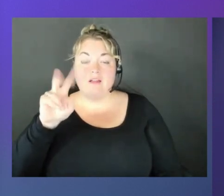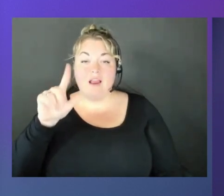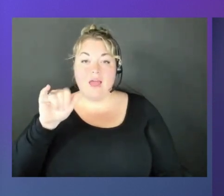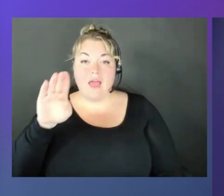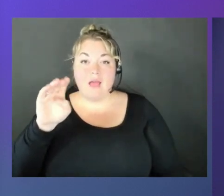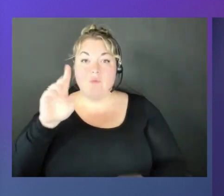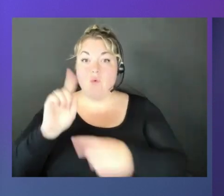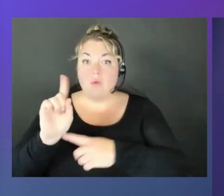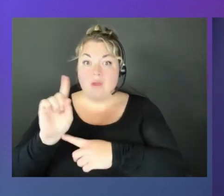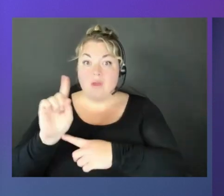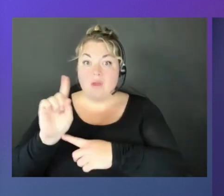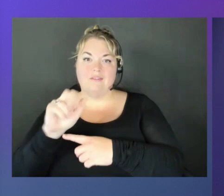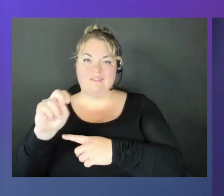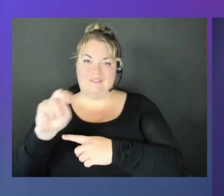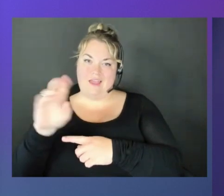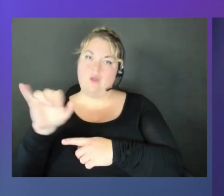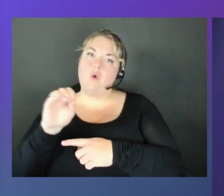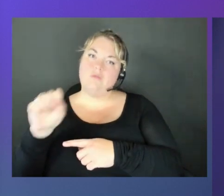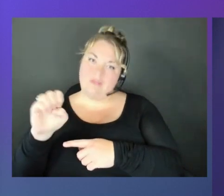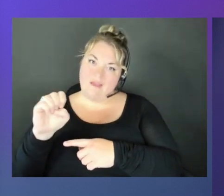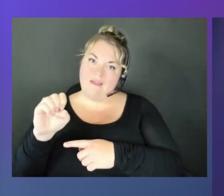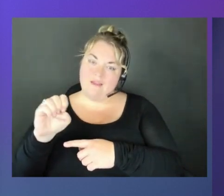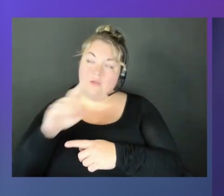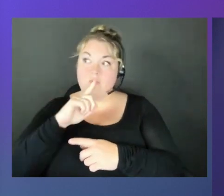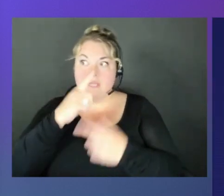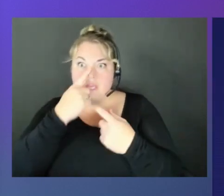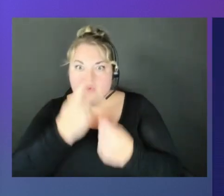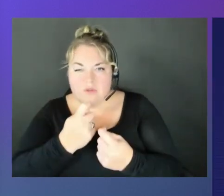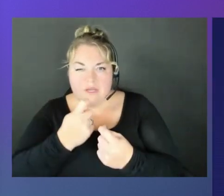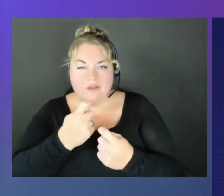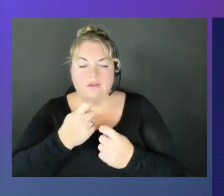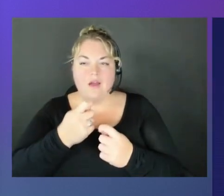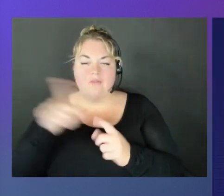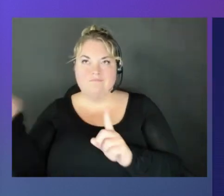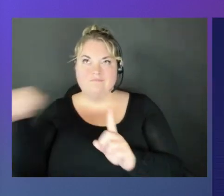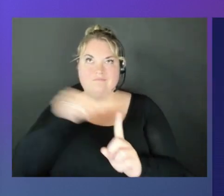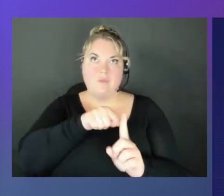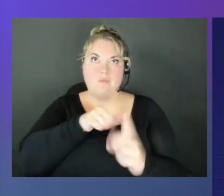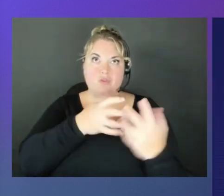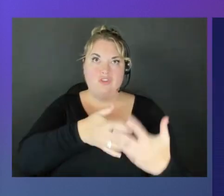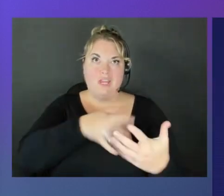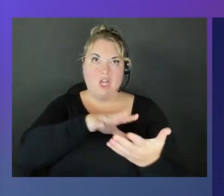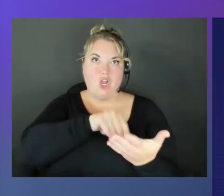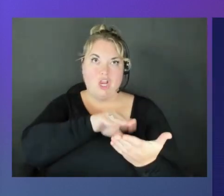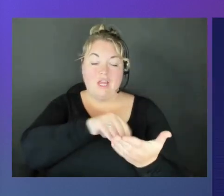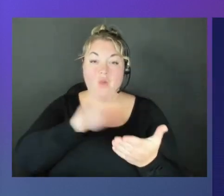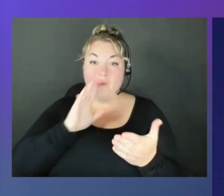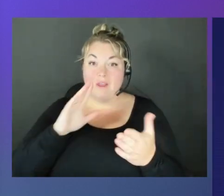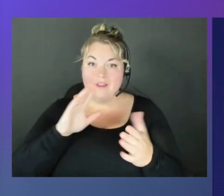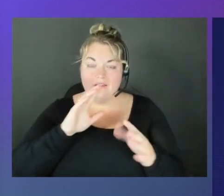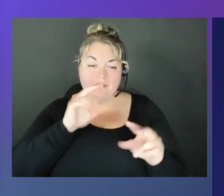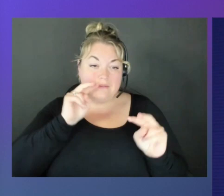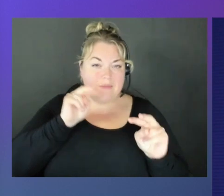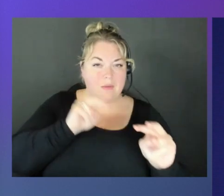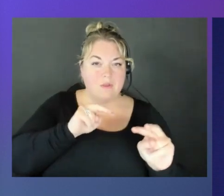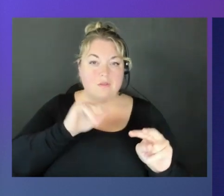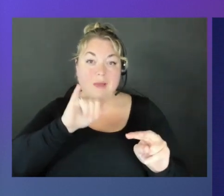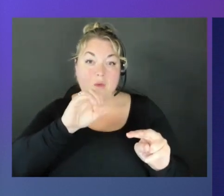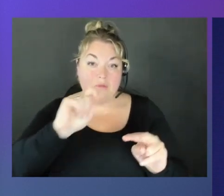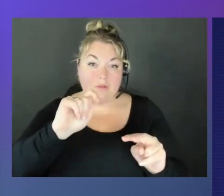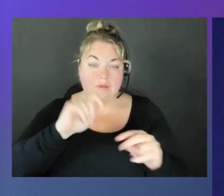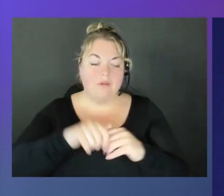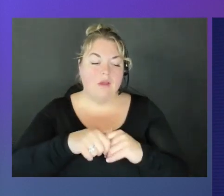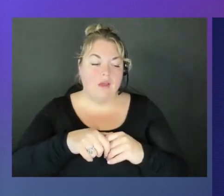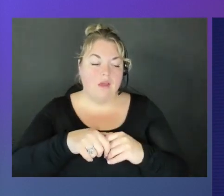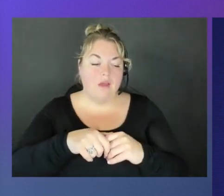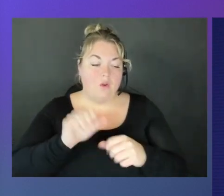it's interesting, we've been harping a little bit on machine learning, we're going to dabble in some IoT, and working